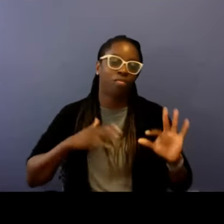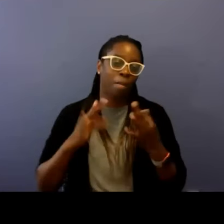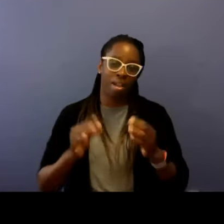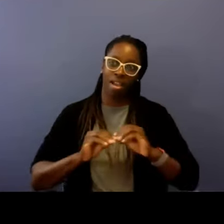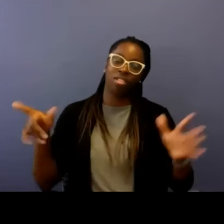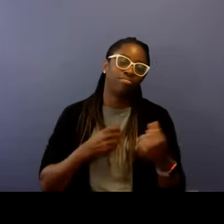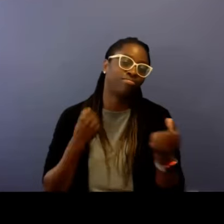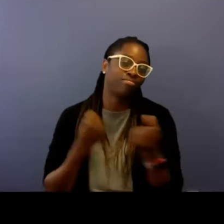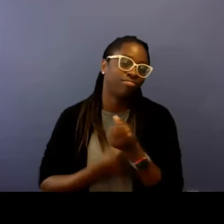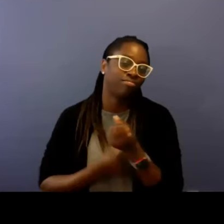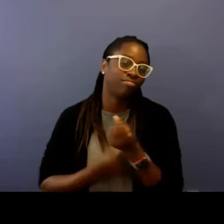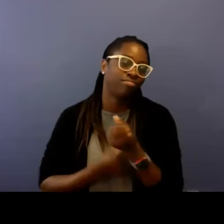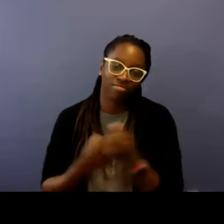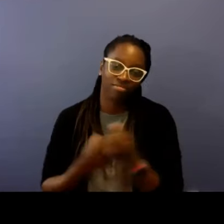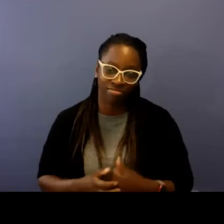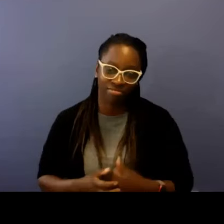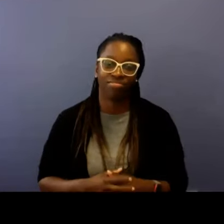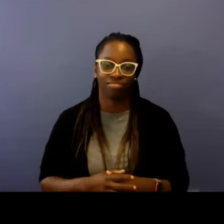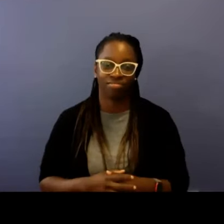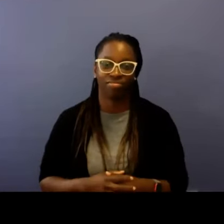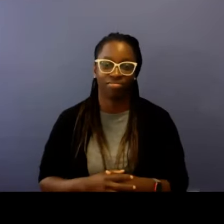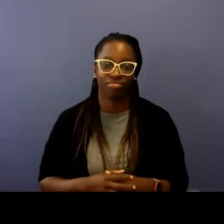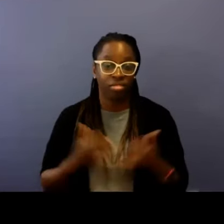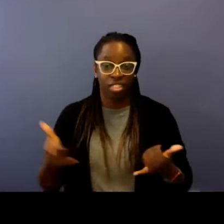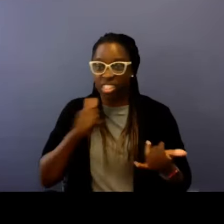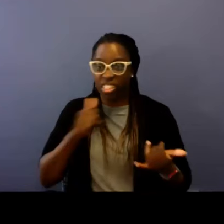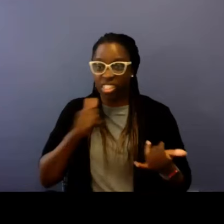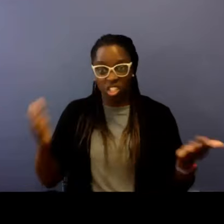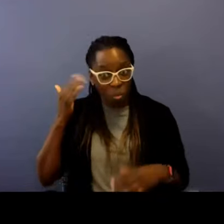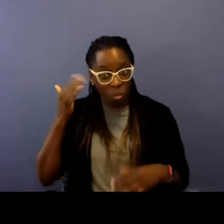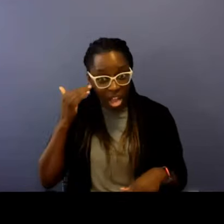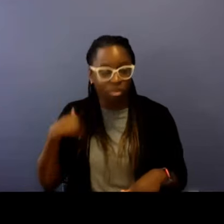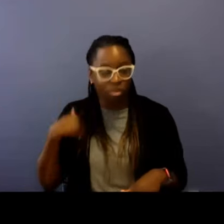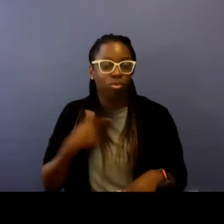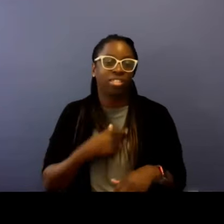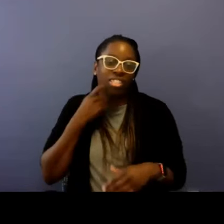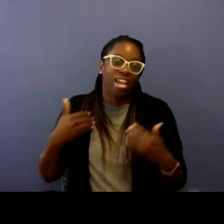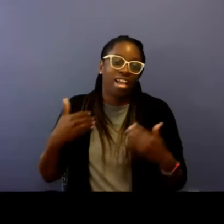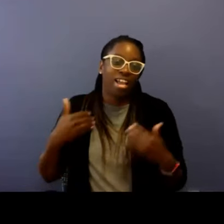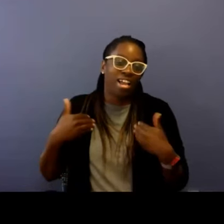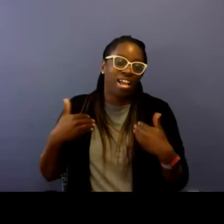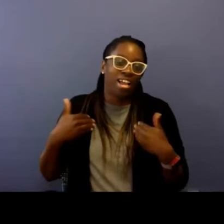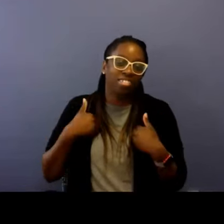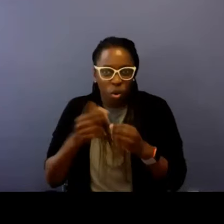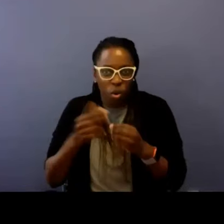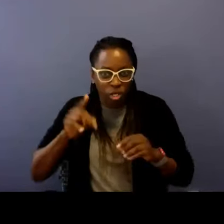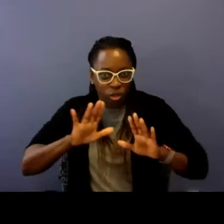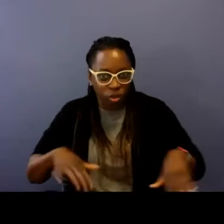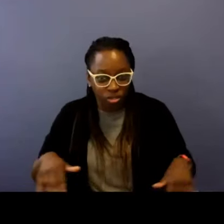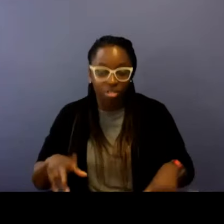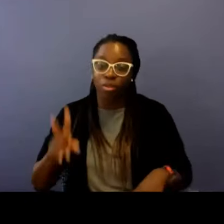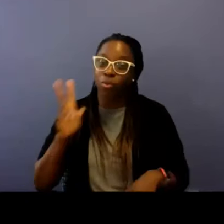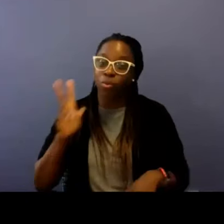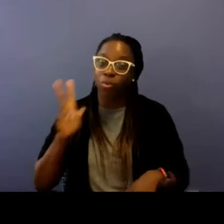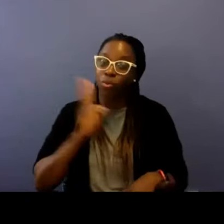the awards ceremony. My family, obviously, has been very supportive. They're not here today because we just had,